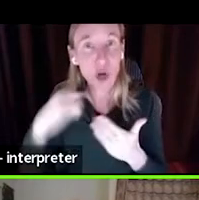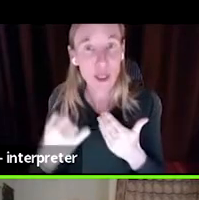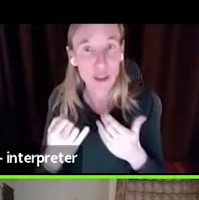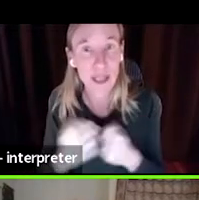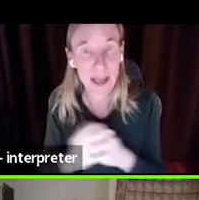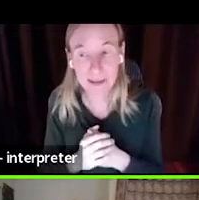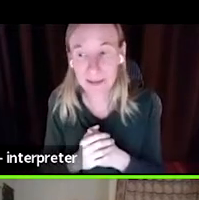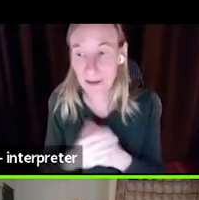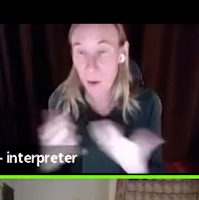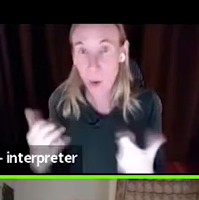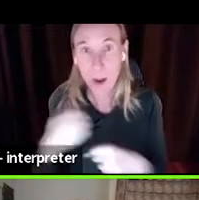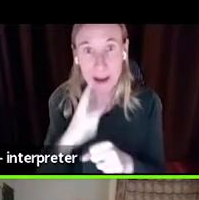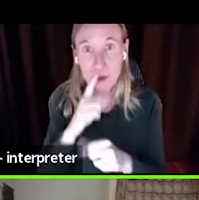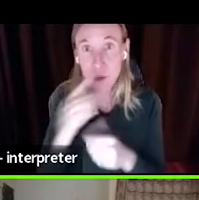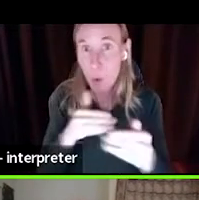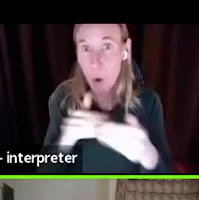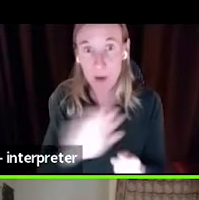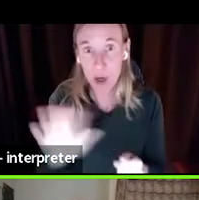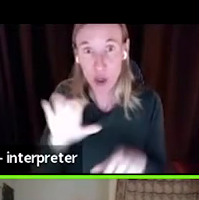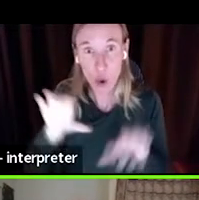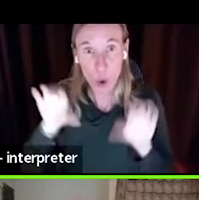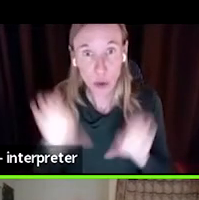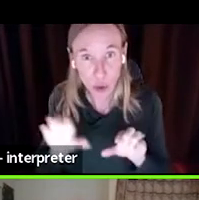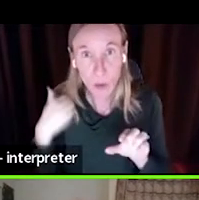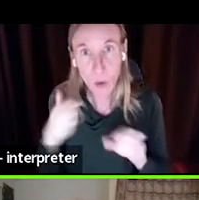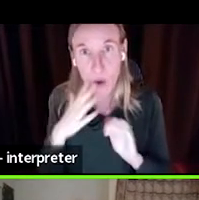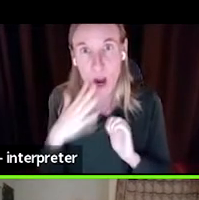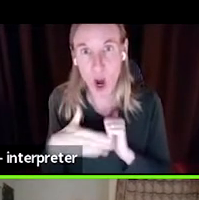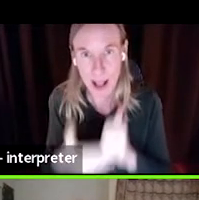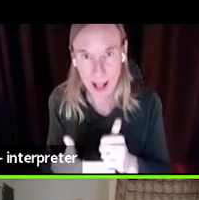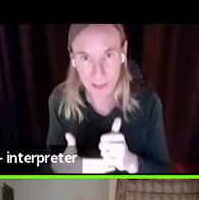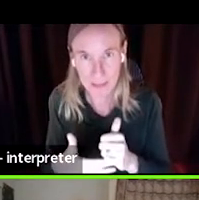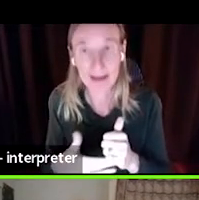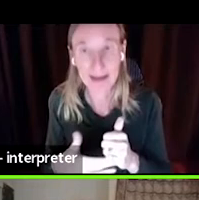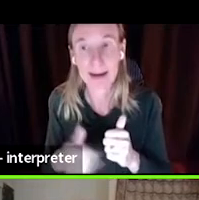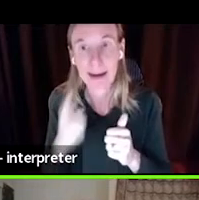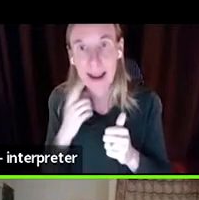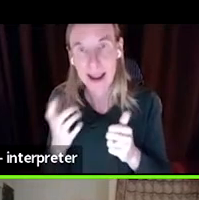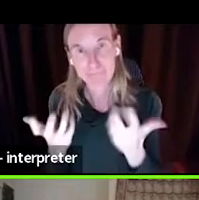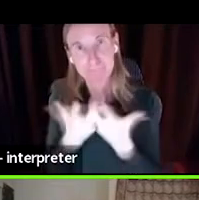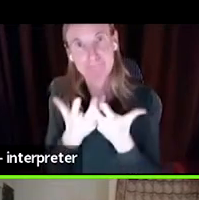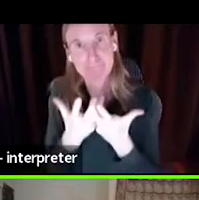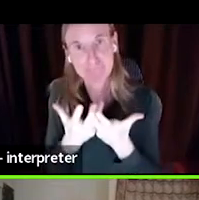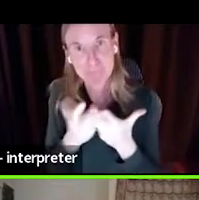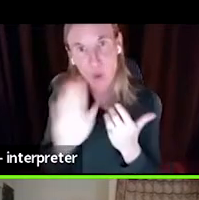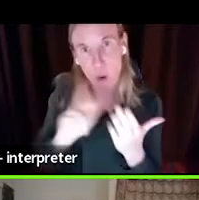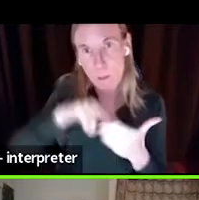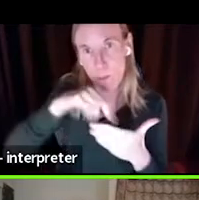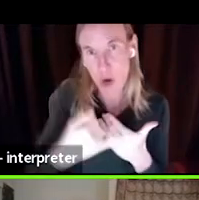whatever you're doing, we're helping you and complimenting that project.